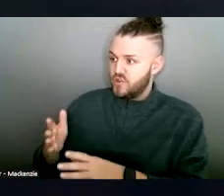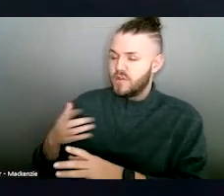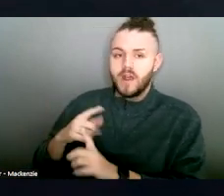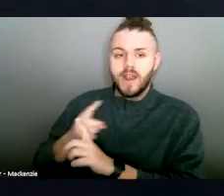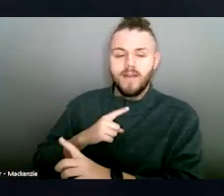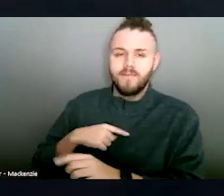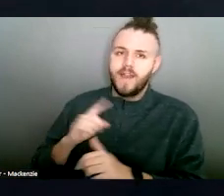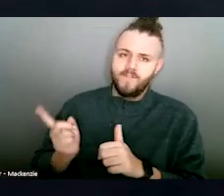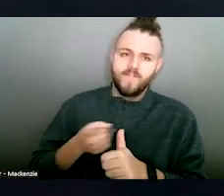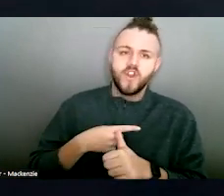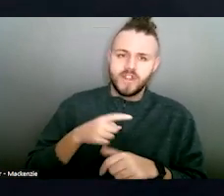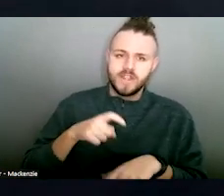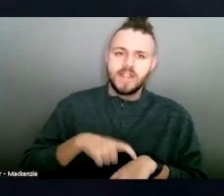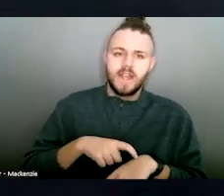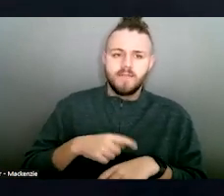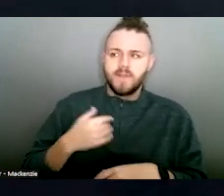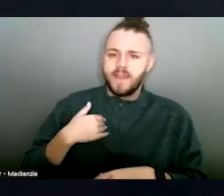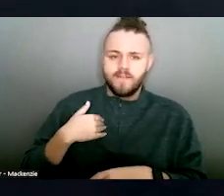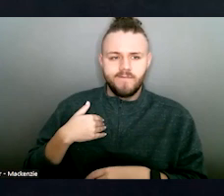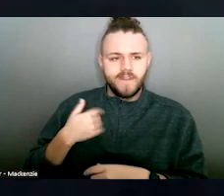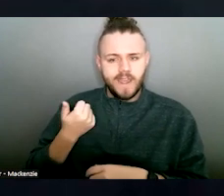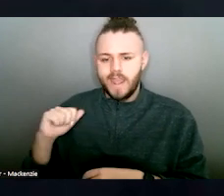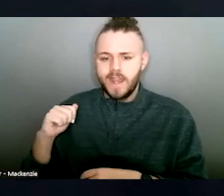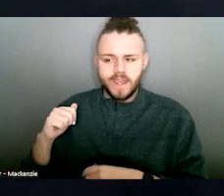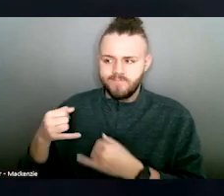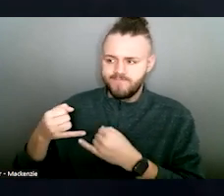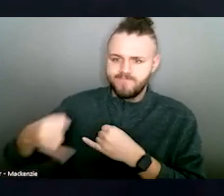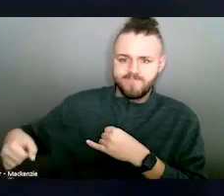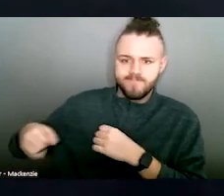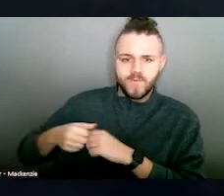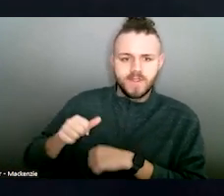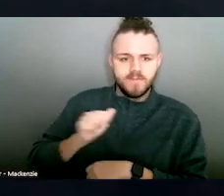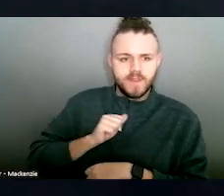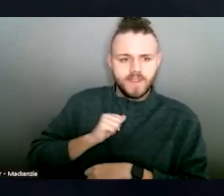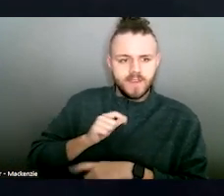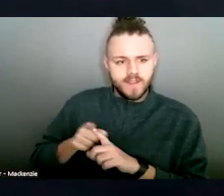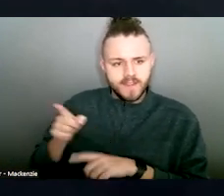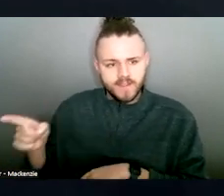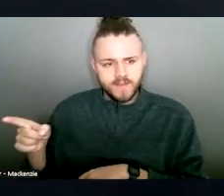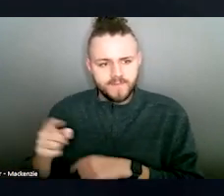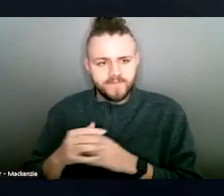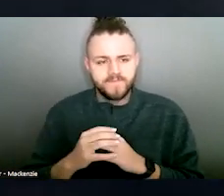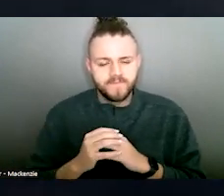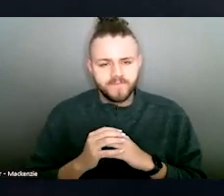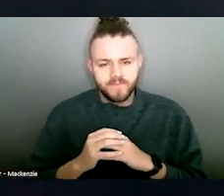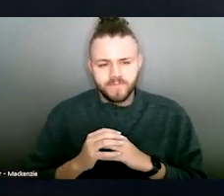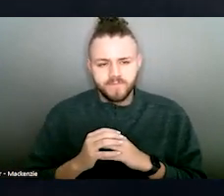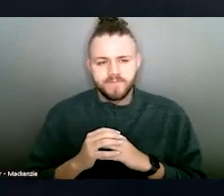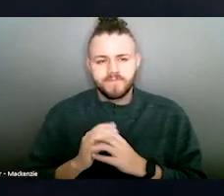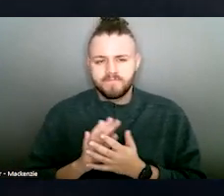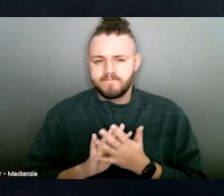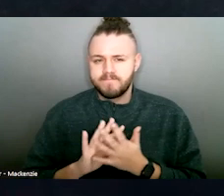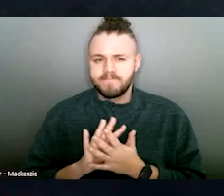one of many, against him. They helped me navigate the court process. They empowered me to be strong and courageous.